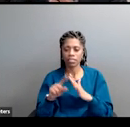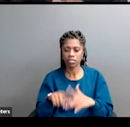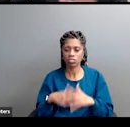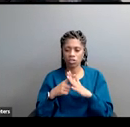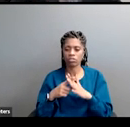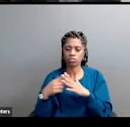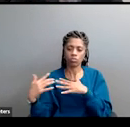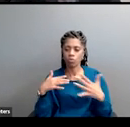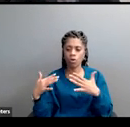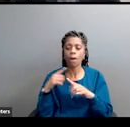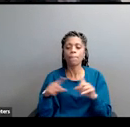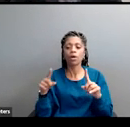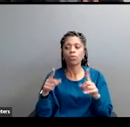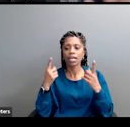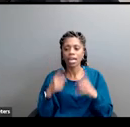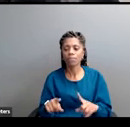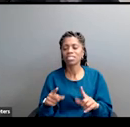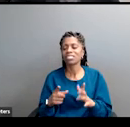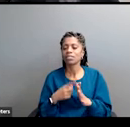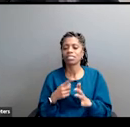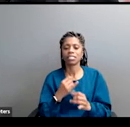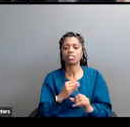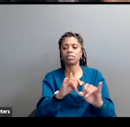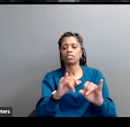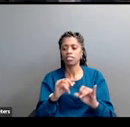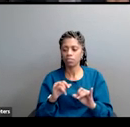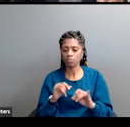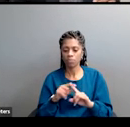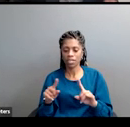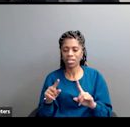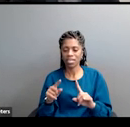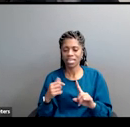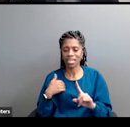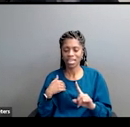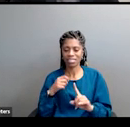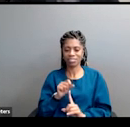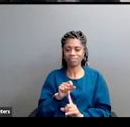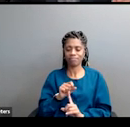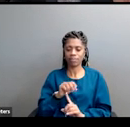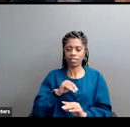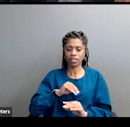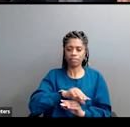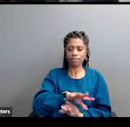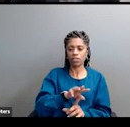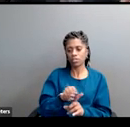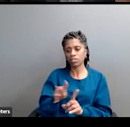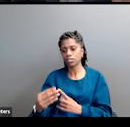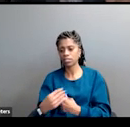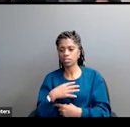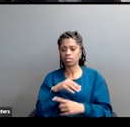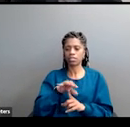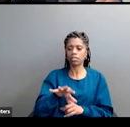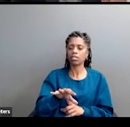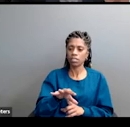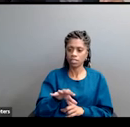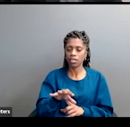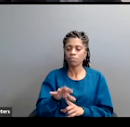it's, it becomes independent of it in many different ways, but at root racism is a